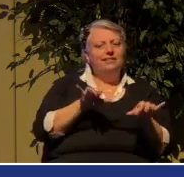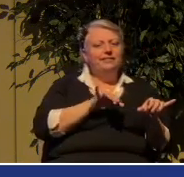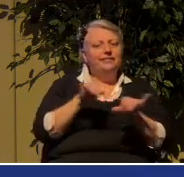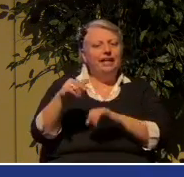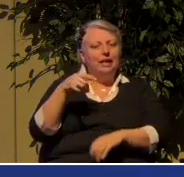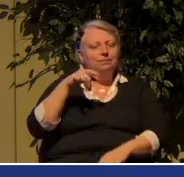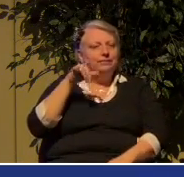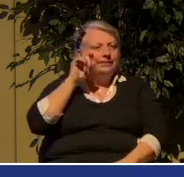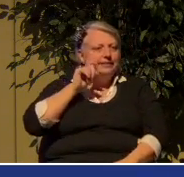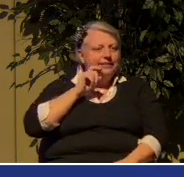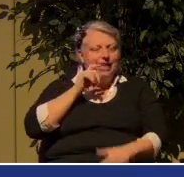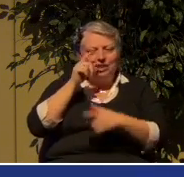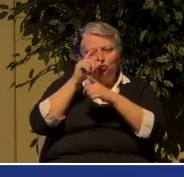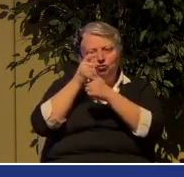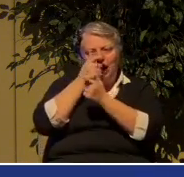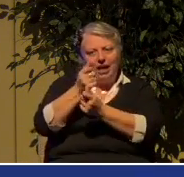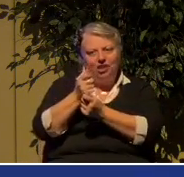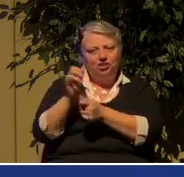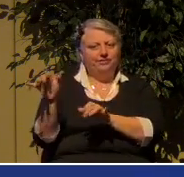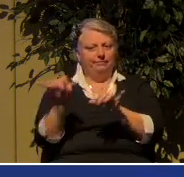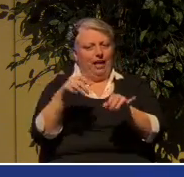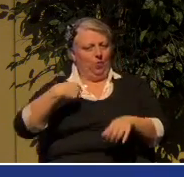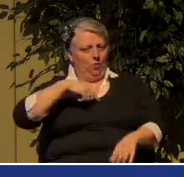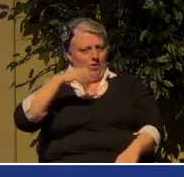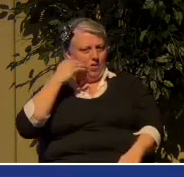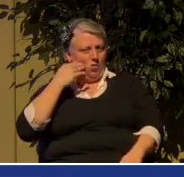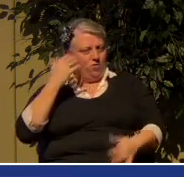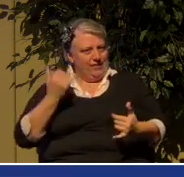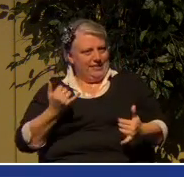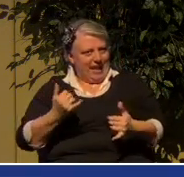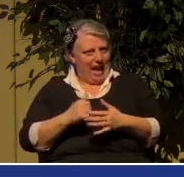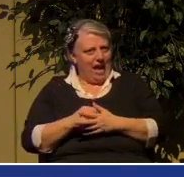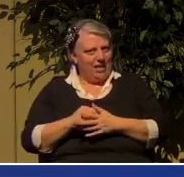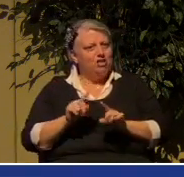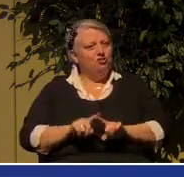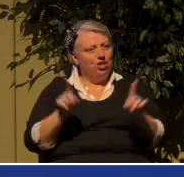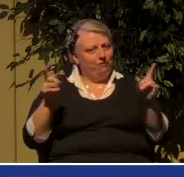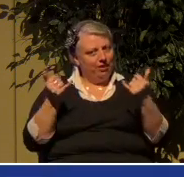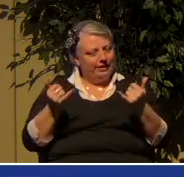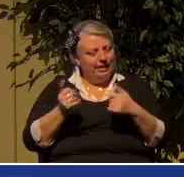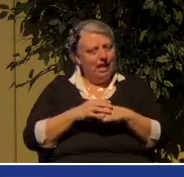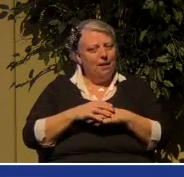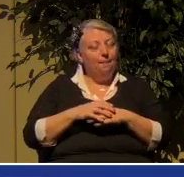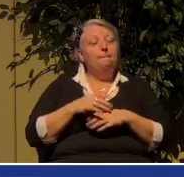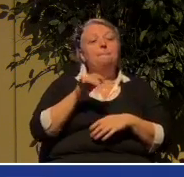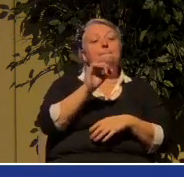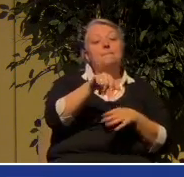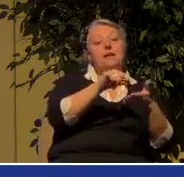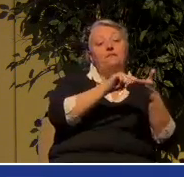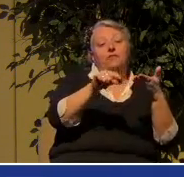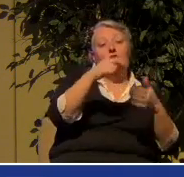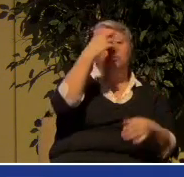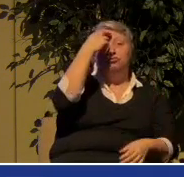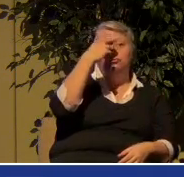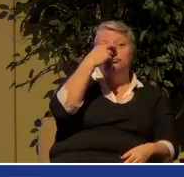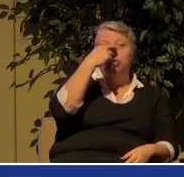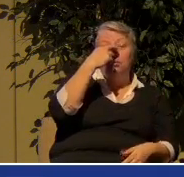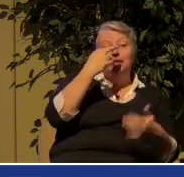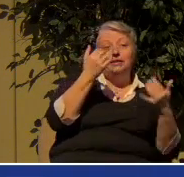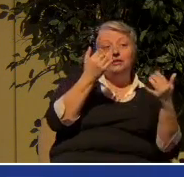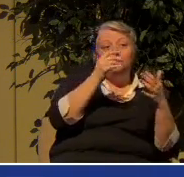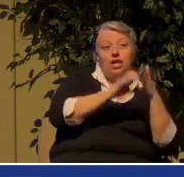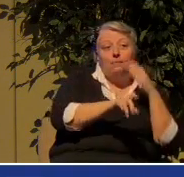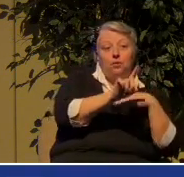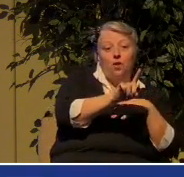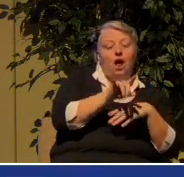the way that we do today. And that that passage in Romans chapter 1 referred to a particular style of